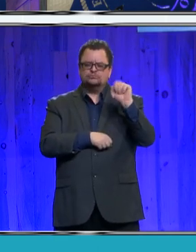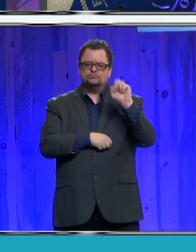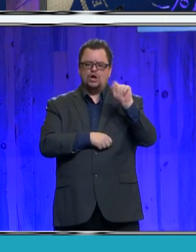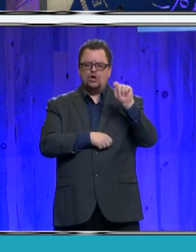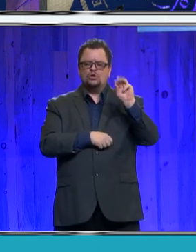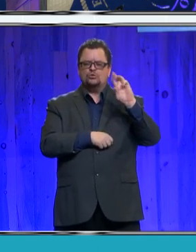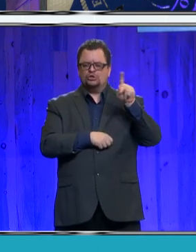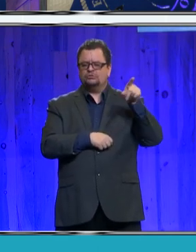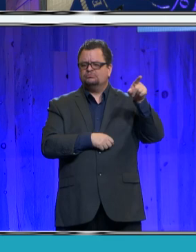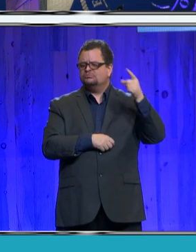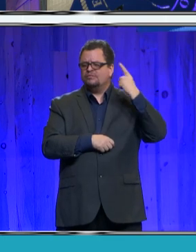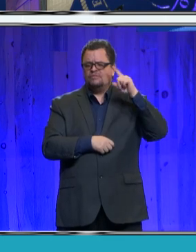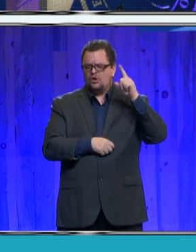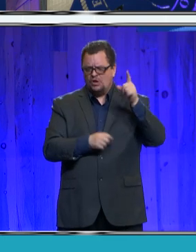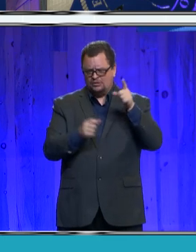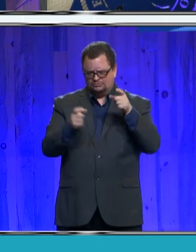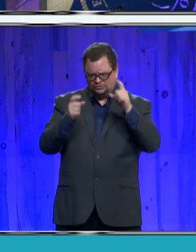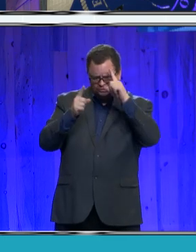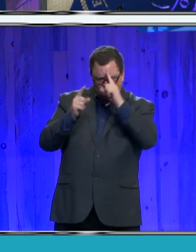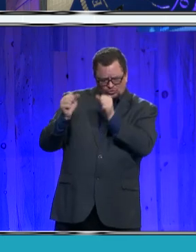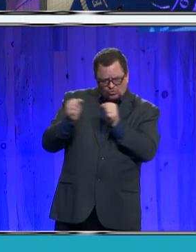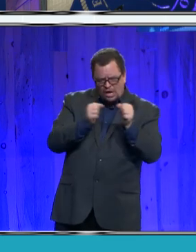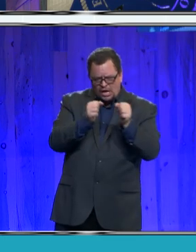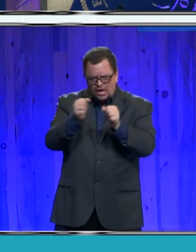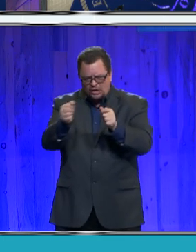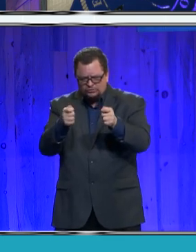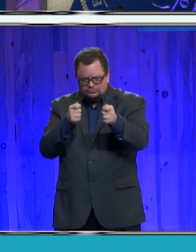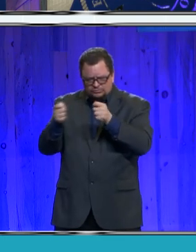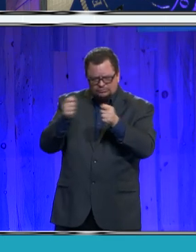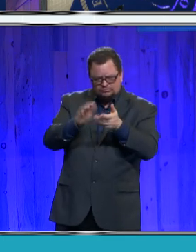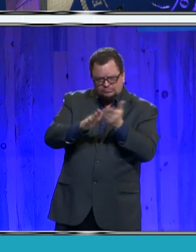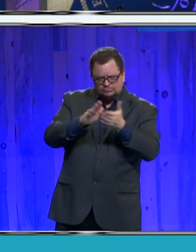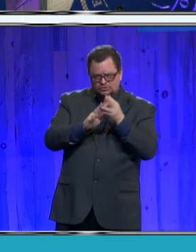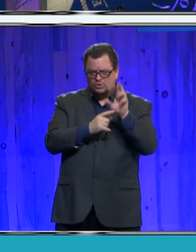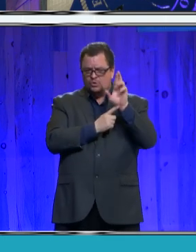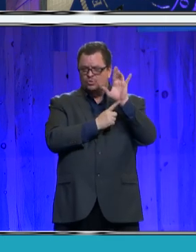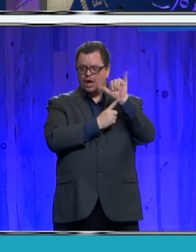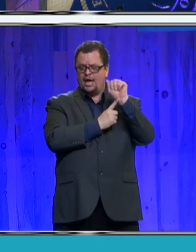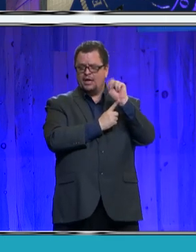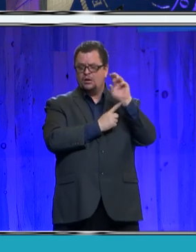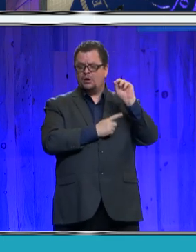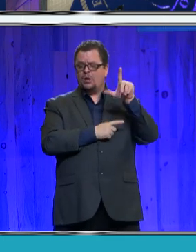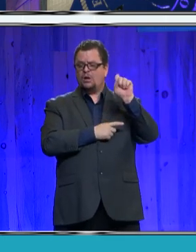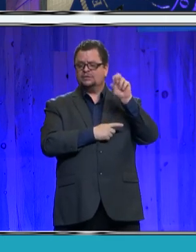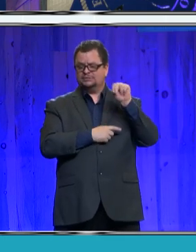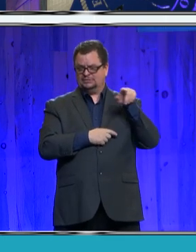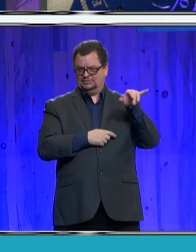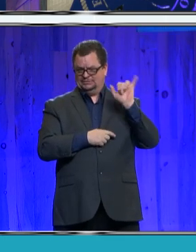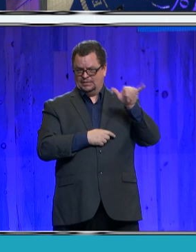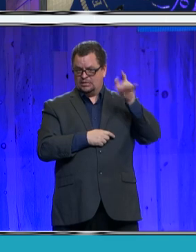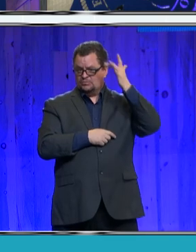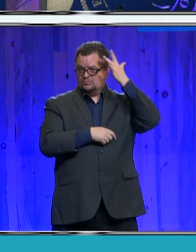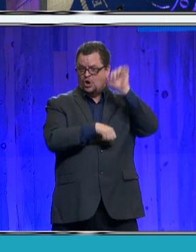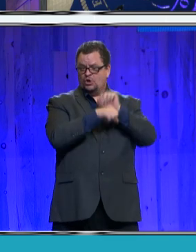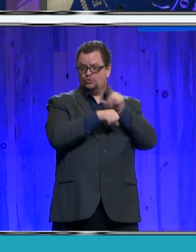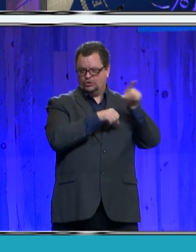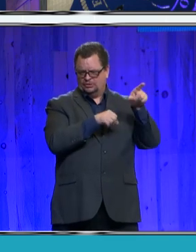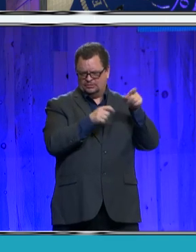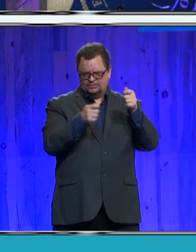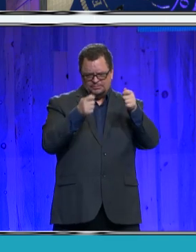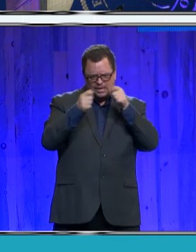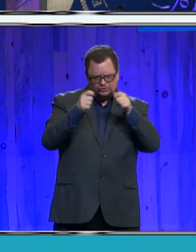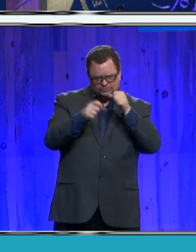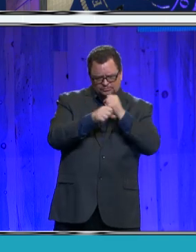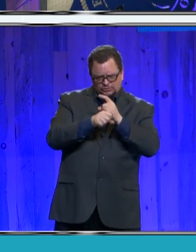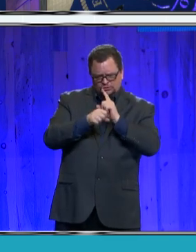Director, and our Facilities Director, Brian Olson. Smart Work was created to manage a remote workforce and